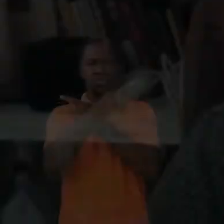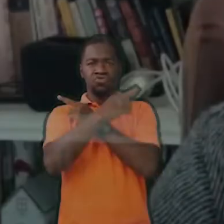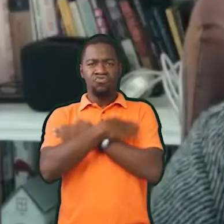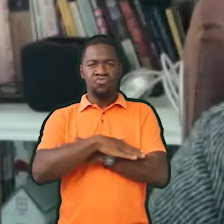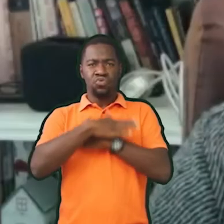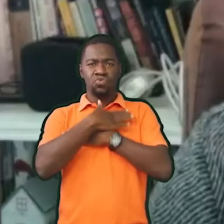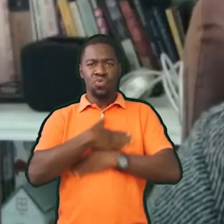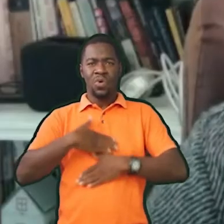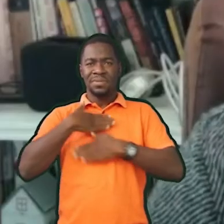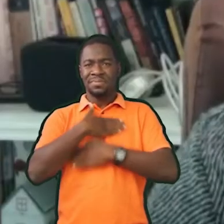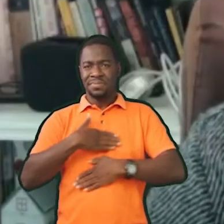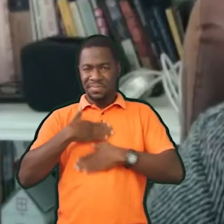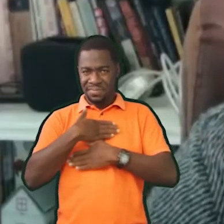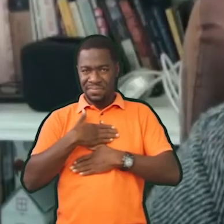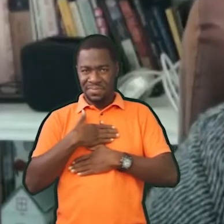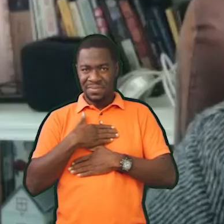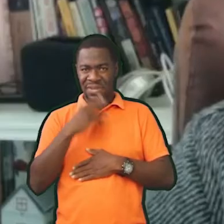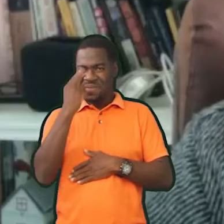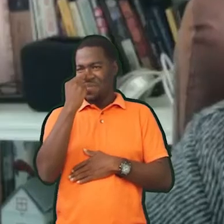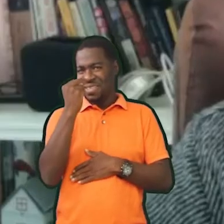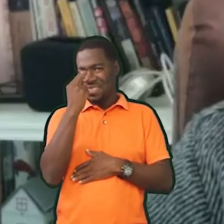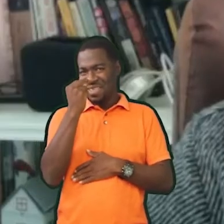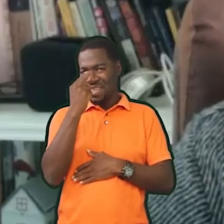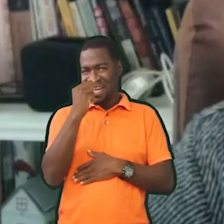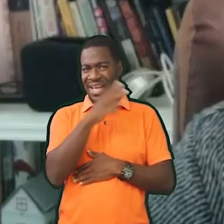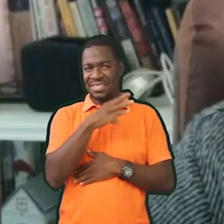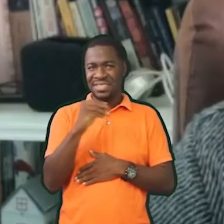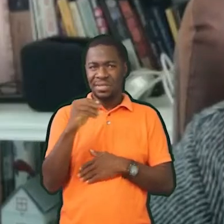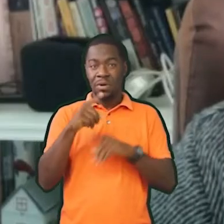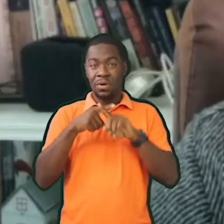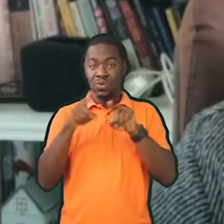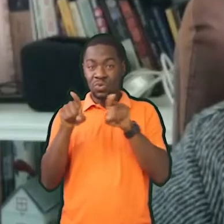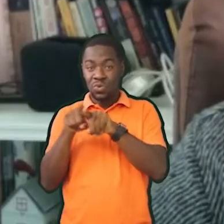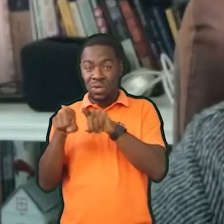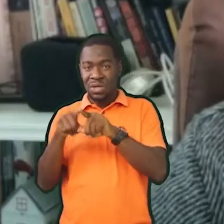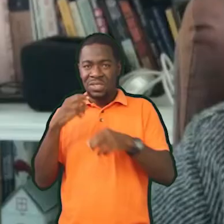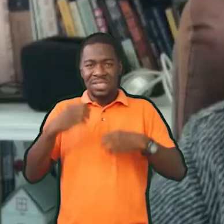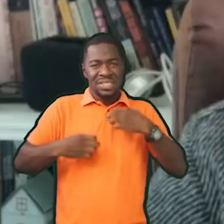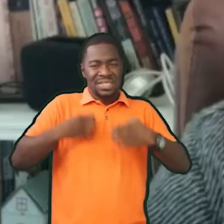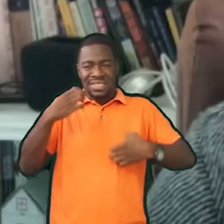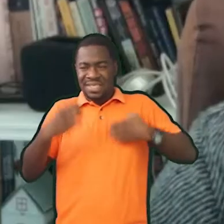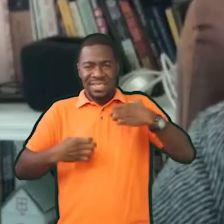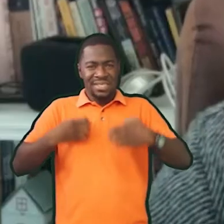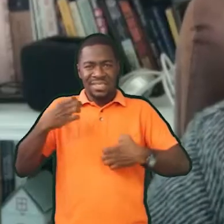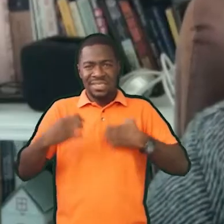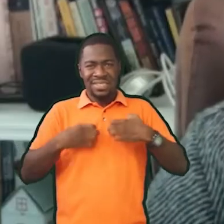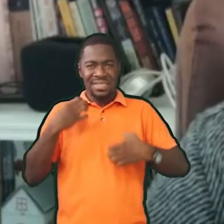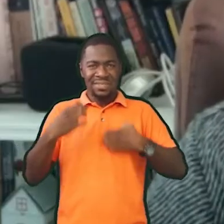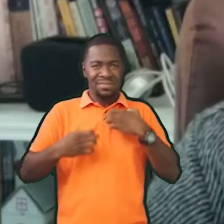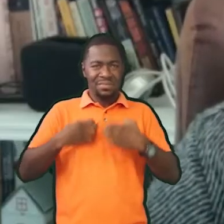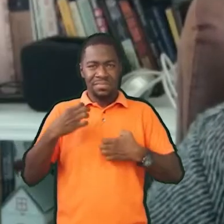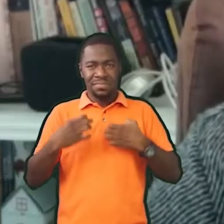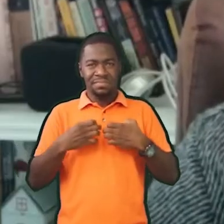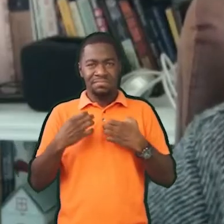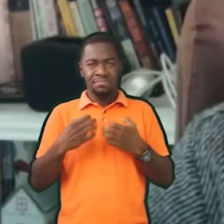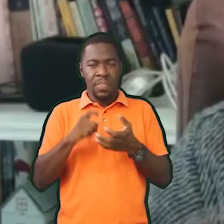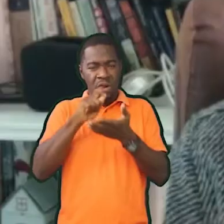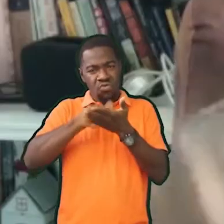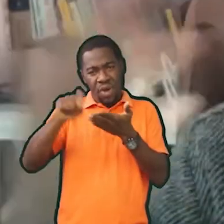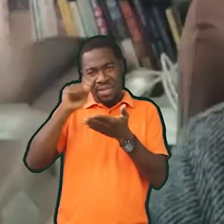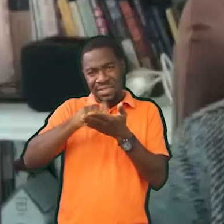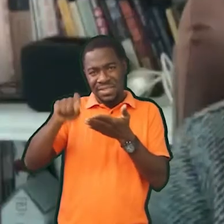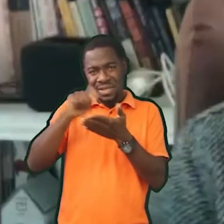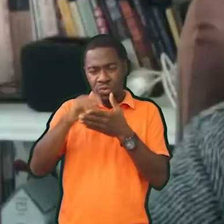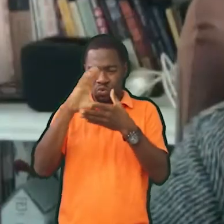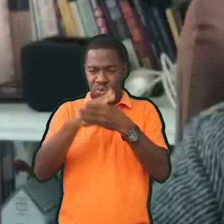I hope you enjoyed that. It was a fun and emotional joy, emotional